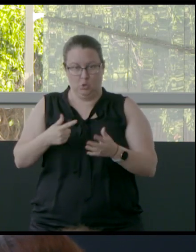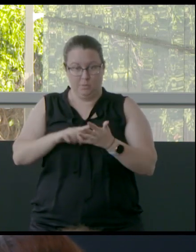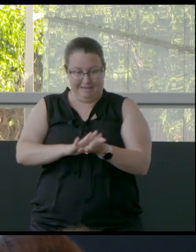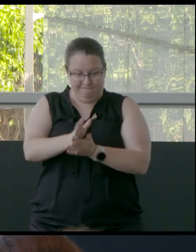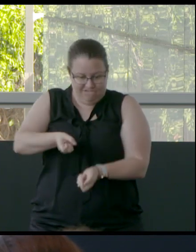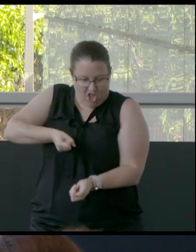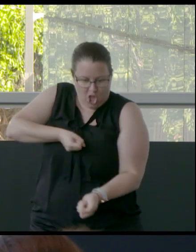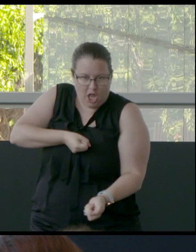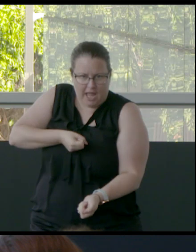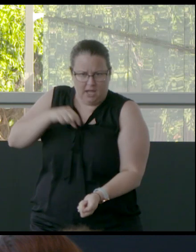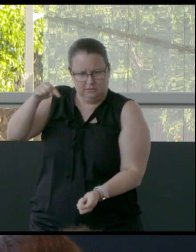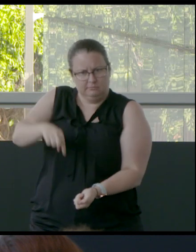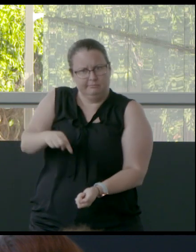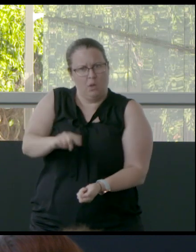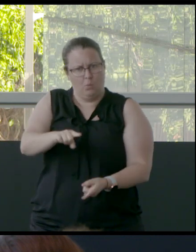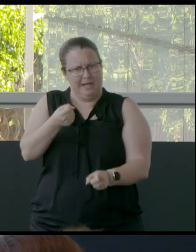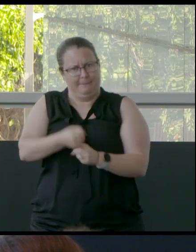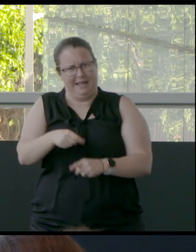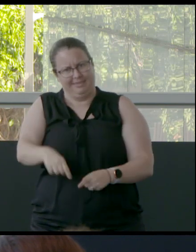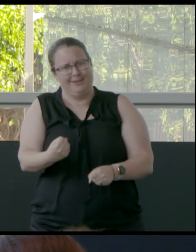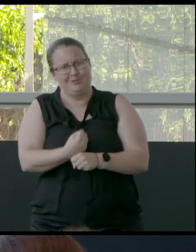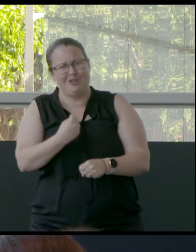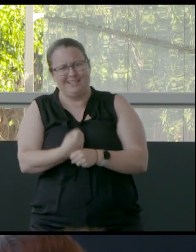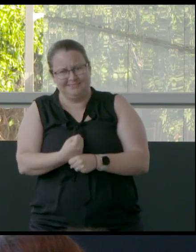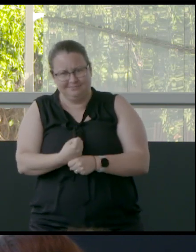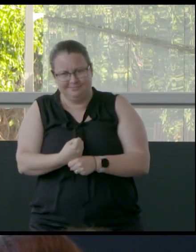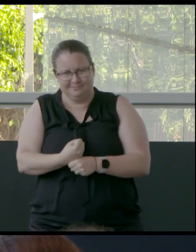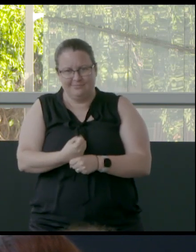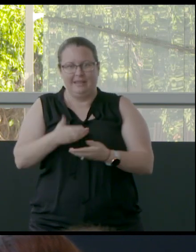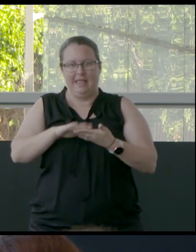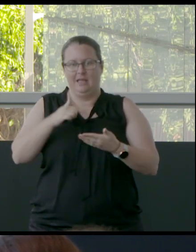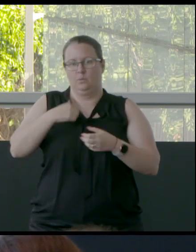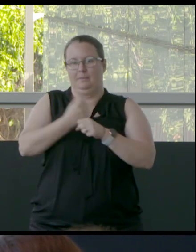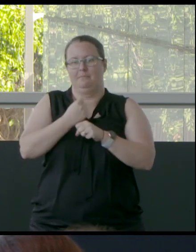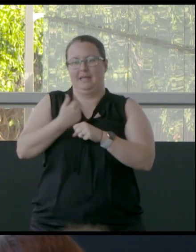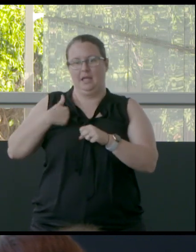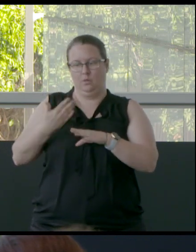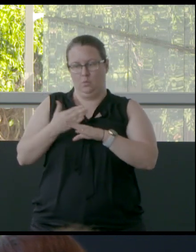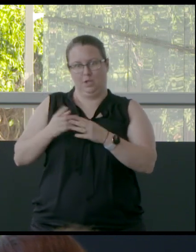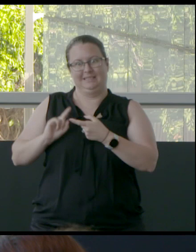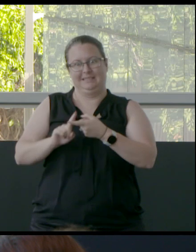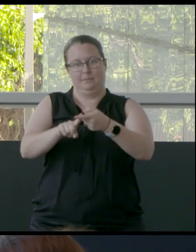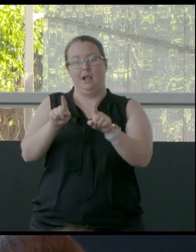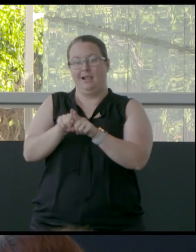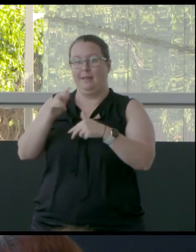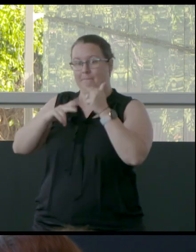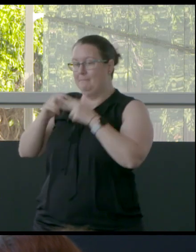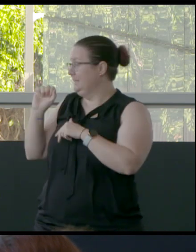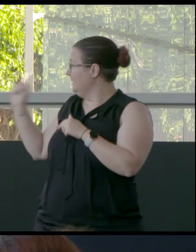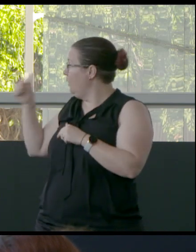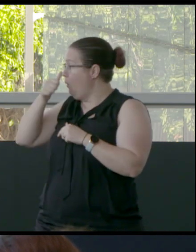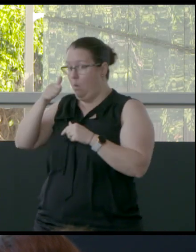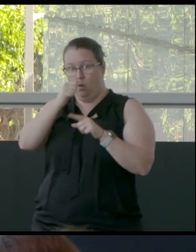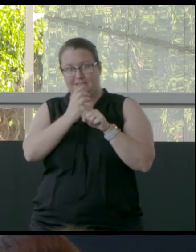constant negotiation, but I think there are ways we can make our practice sustainable. And building that oyster reef there on the island would be